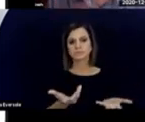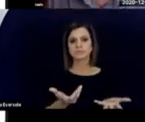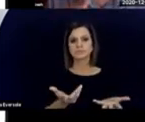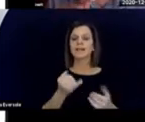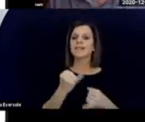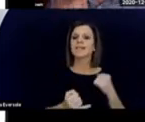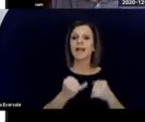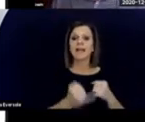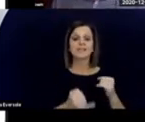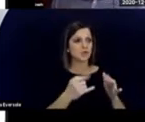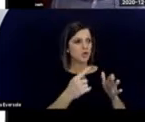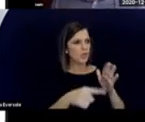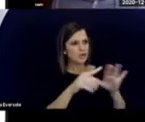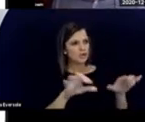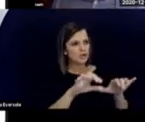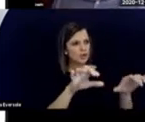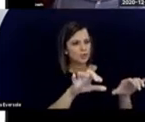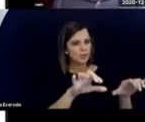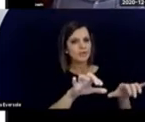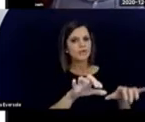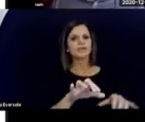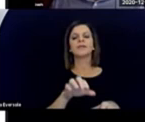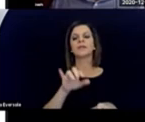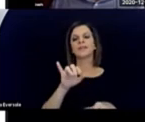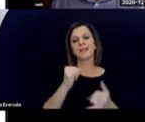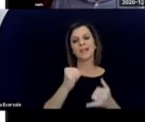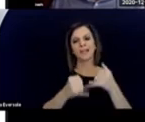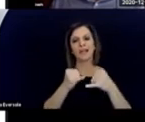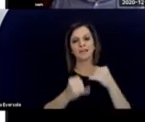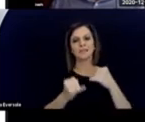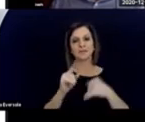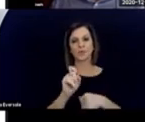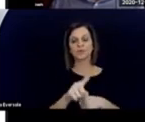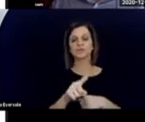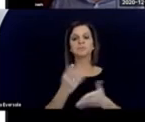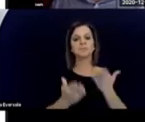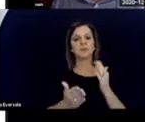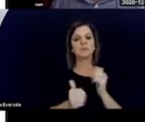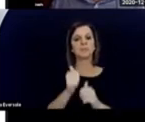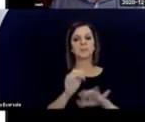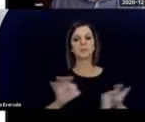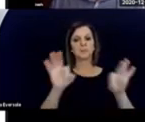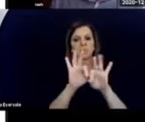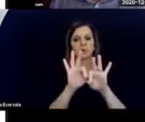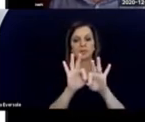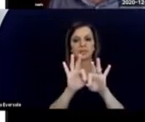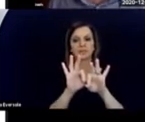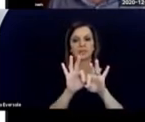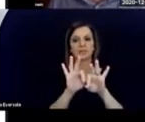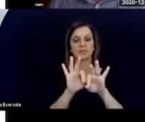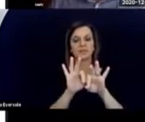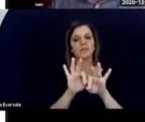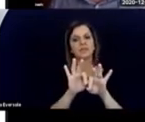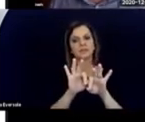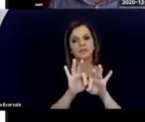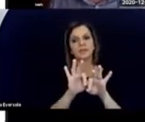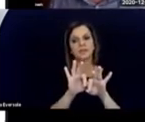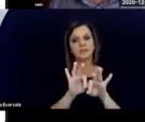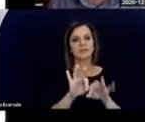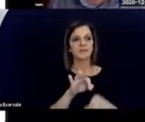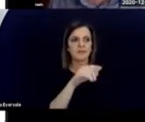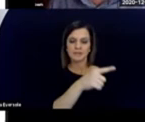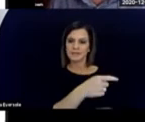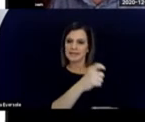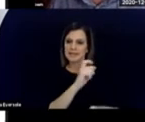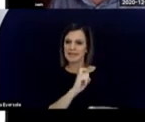what do you do might be the most important of all those assessment questions. You are giving me the gift